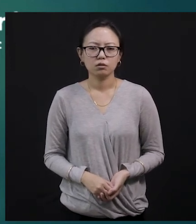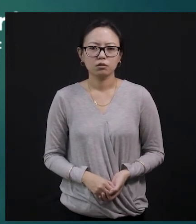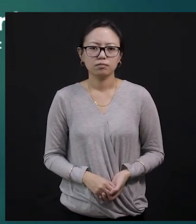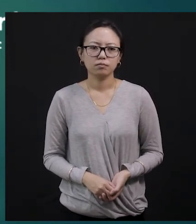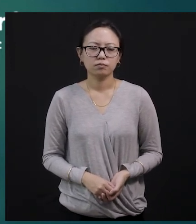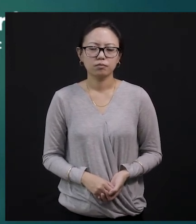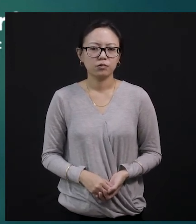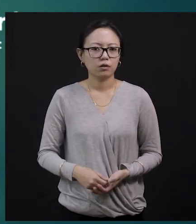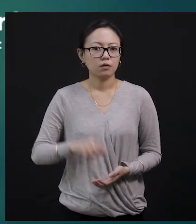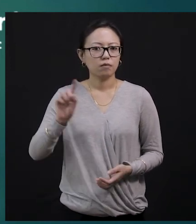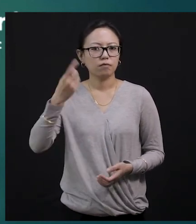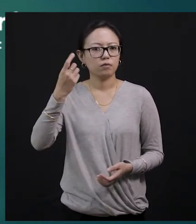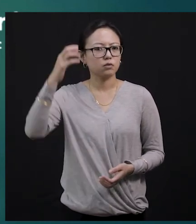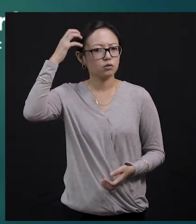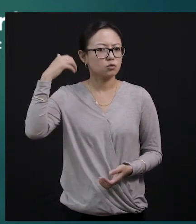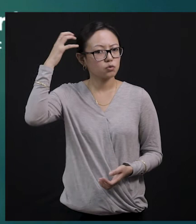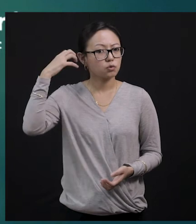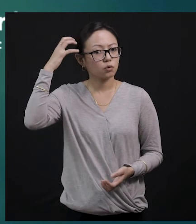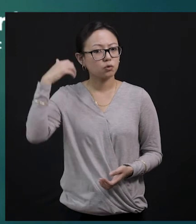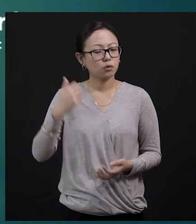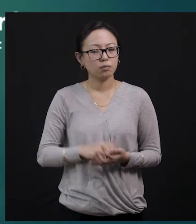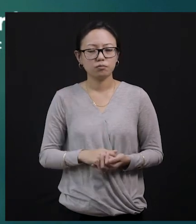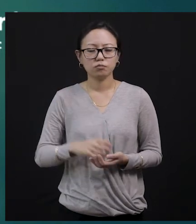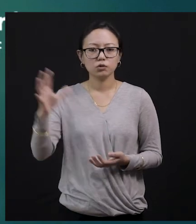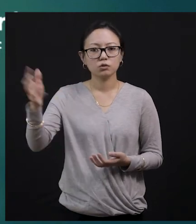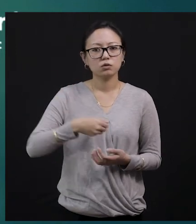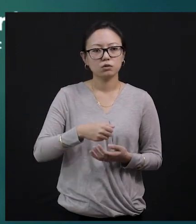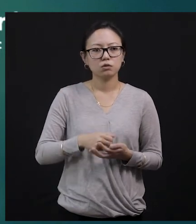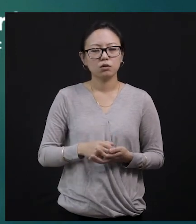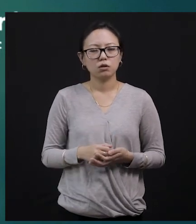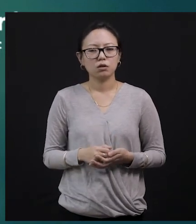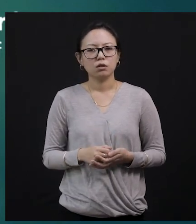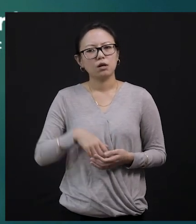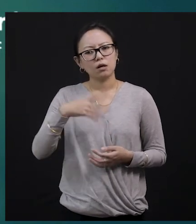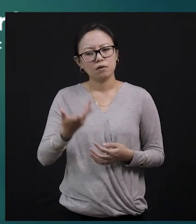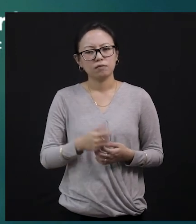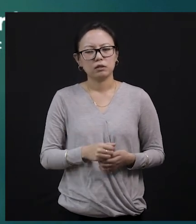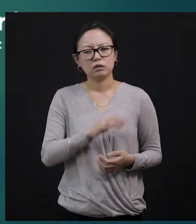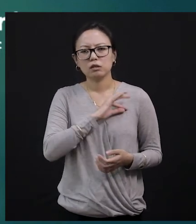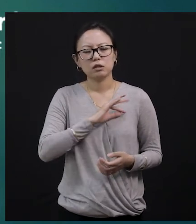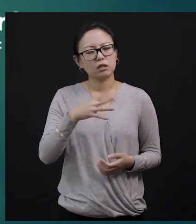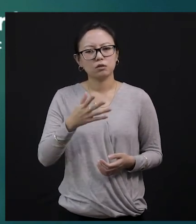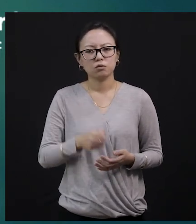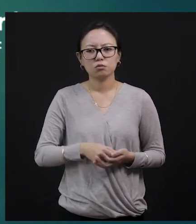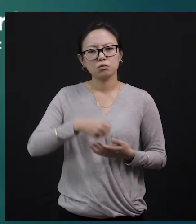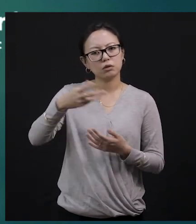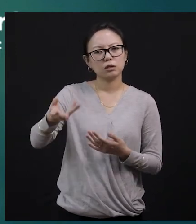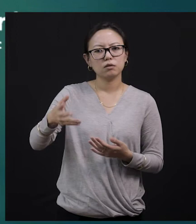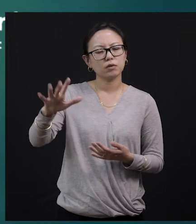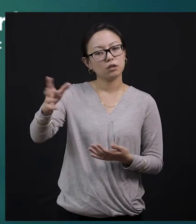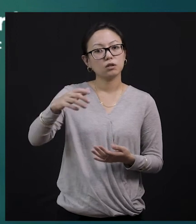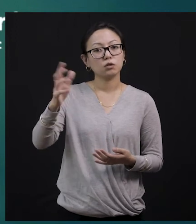fountain pen for worth 3 rupees. And the next, he got a wristwatch. He got a wristwatch, which cost 25 rupees.